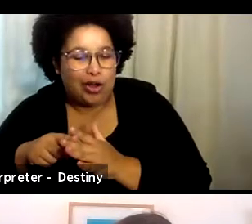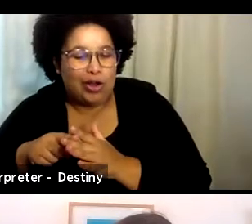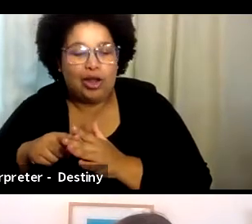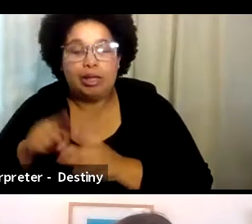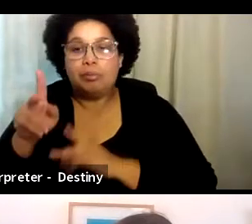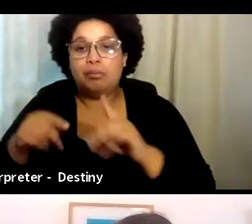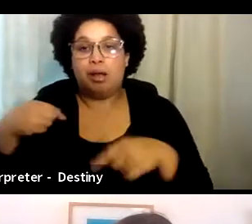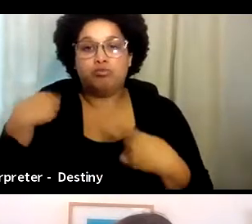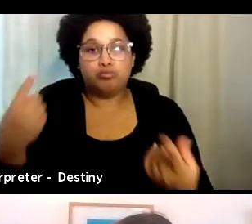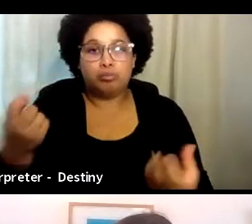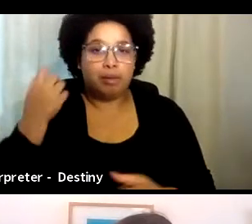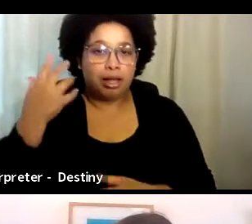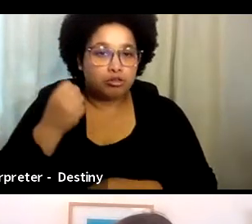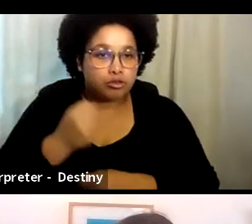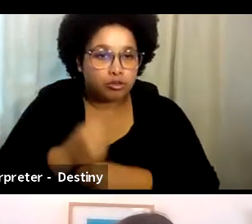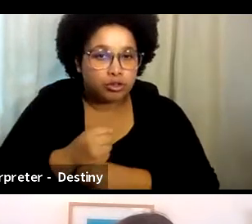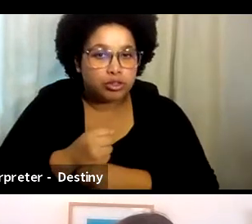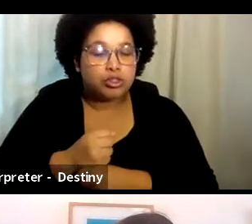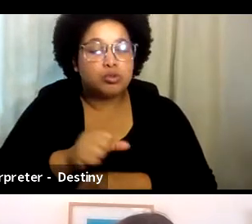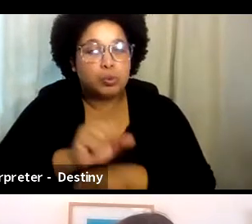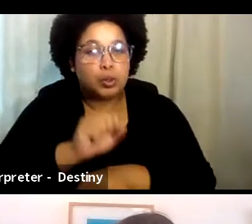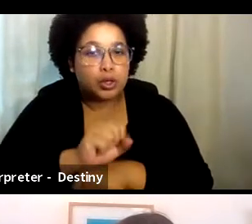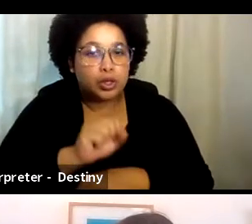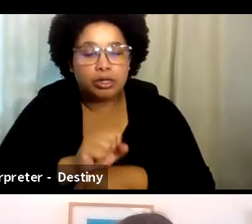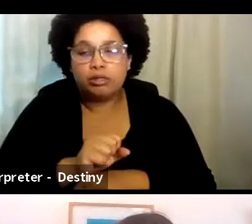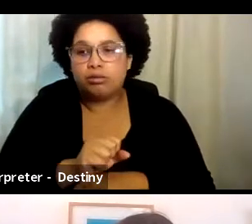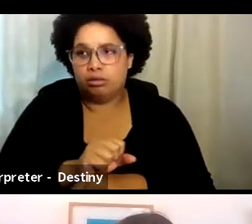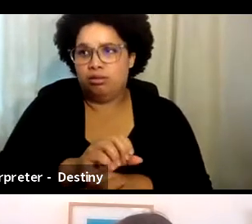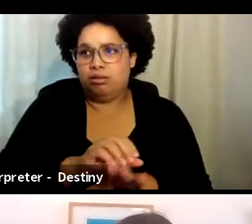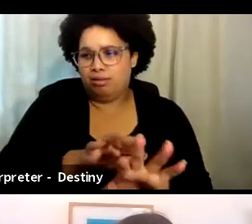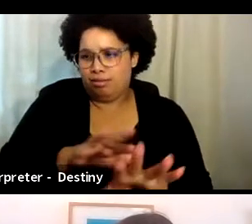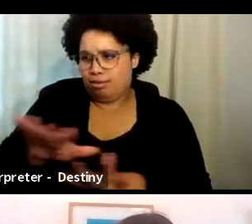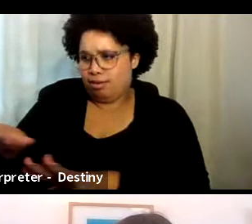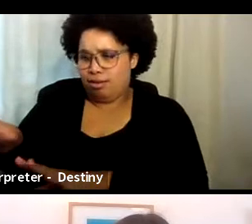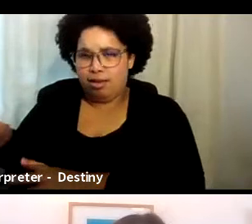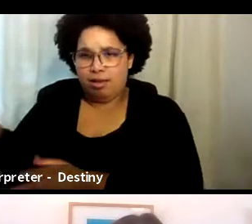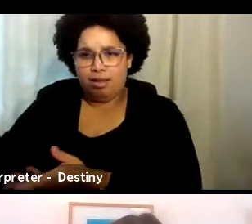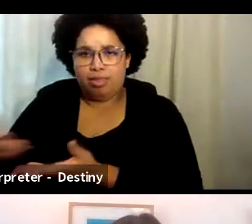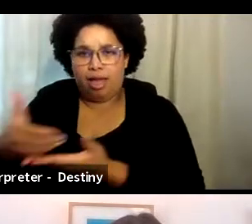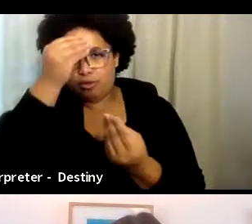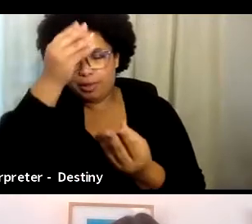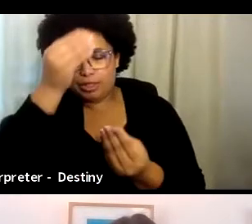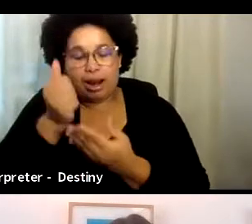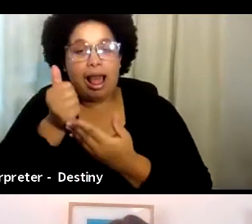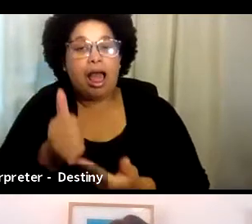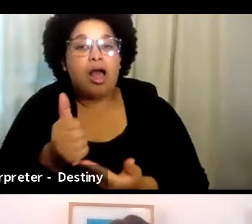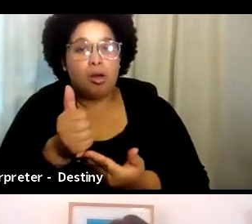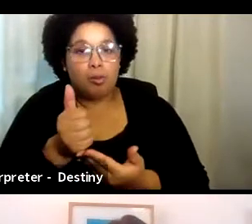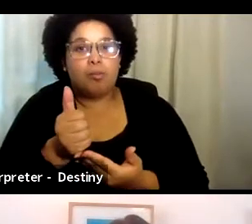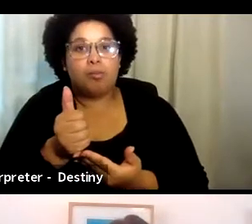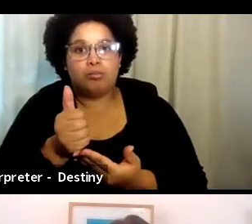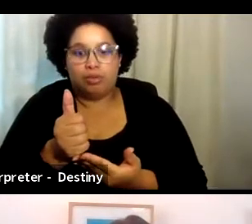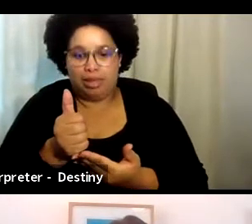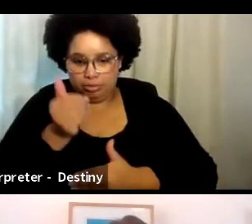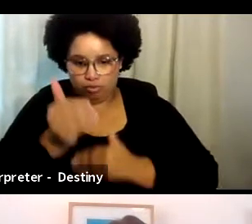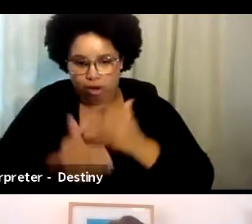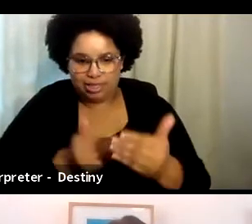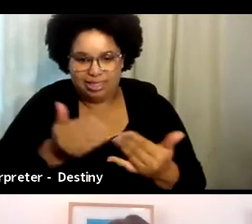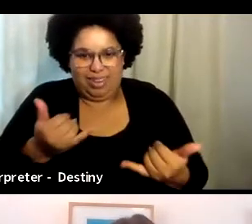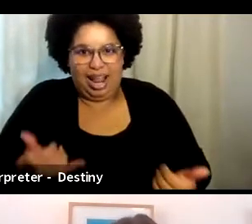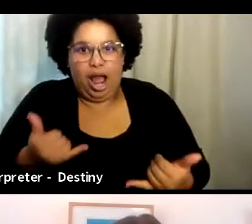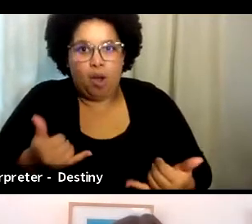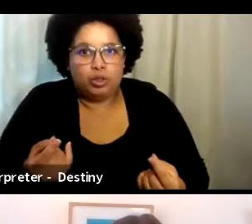people who've been established for a great deal of time. And all of that information actually helped to inform the process and where we are today.